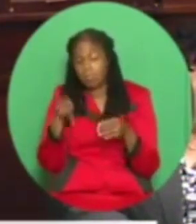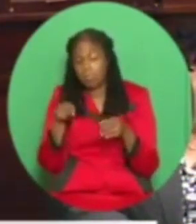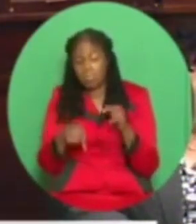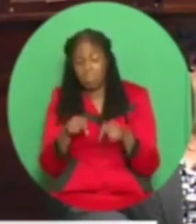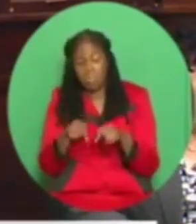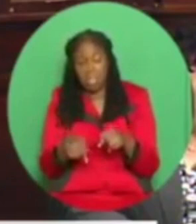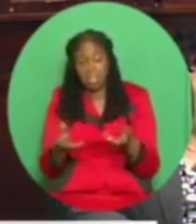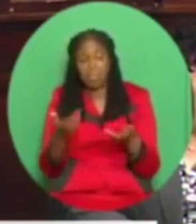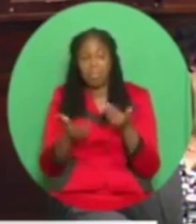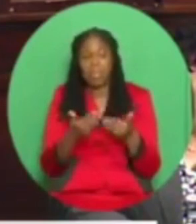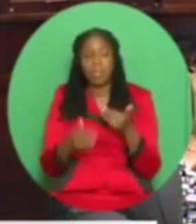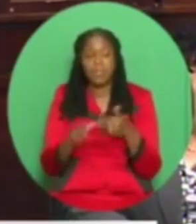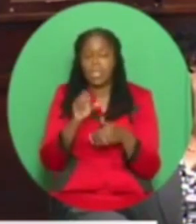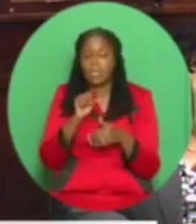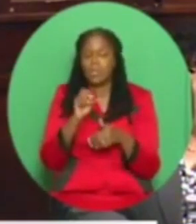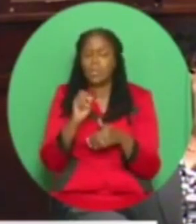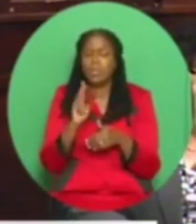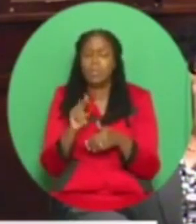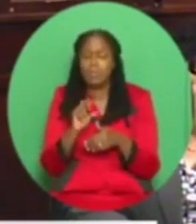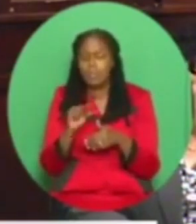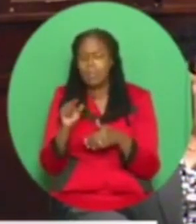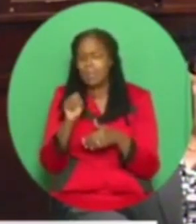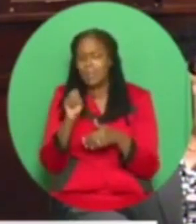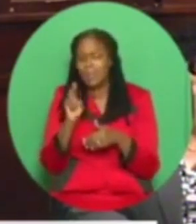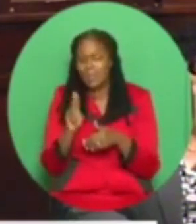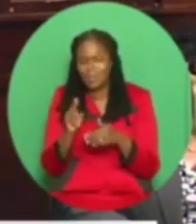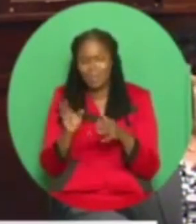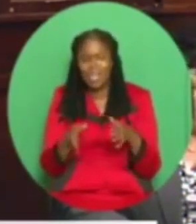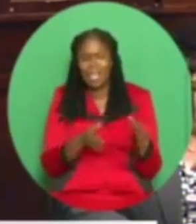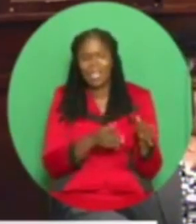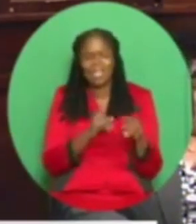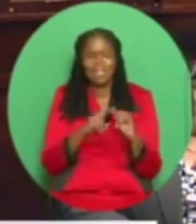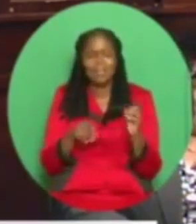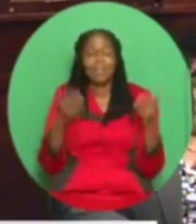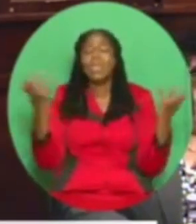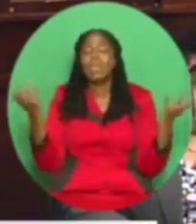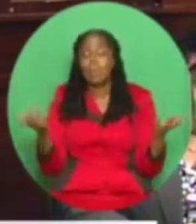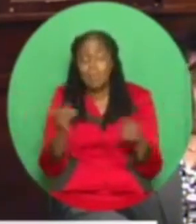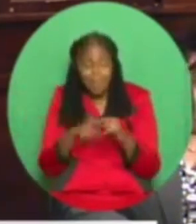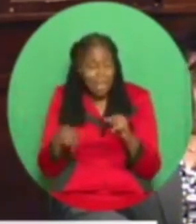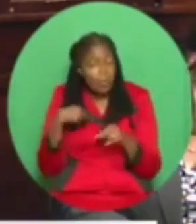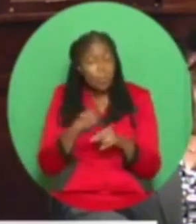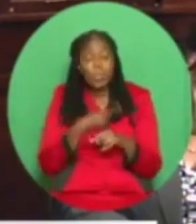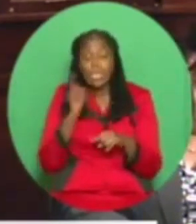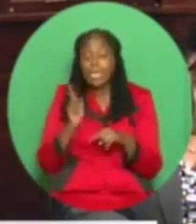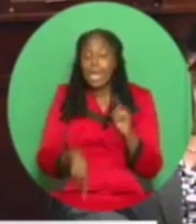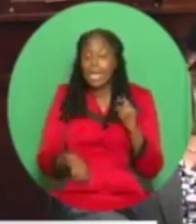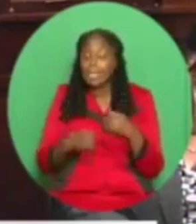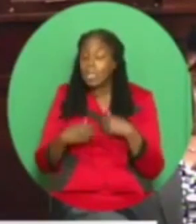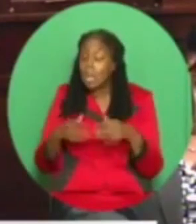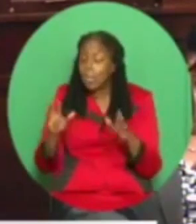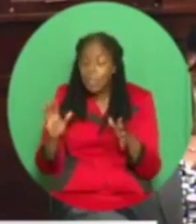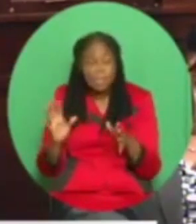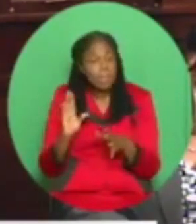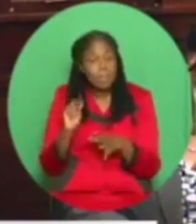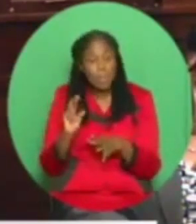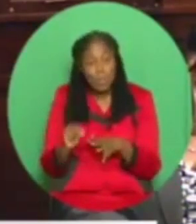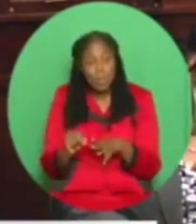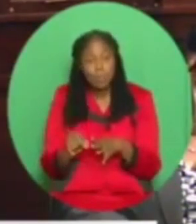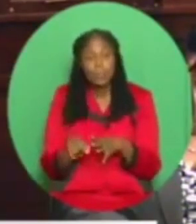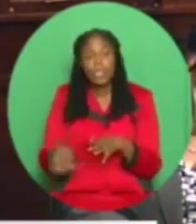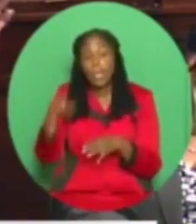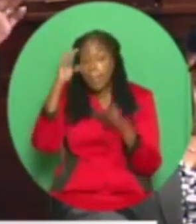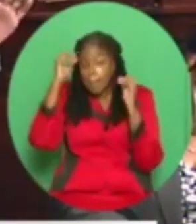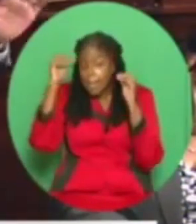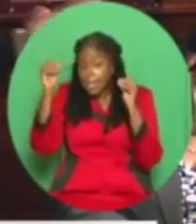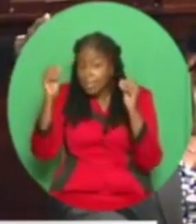It was a Sousou plan. But you see, Madam Speaker, we cannot take lightly that the Minister of Finance announce, and I get back to the budget, that the